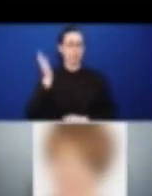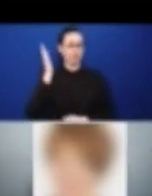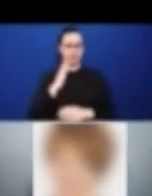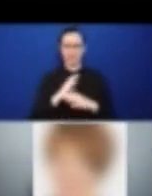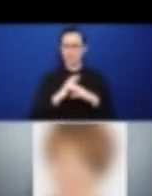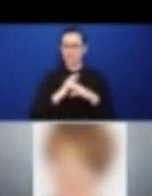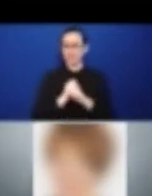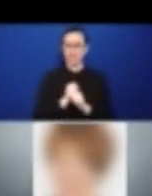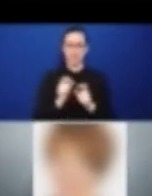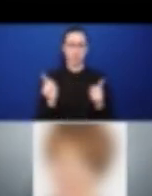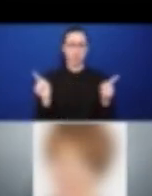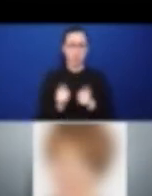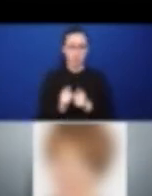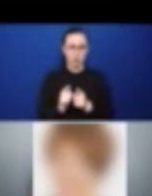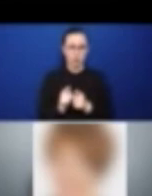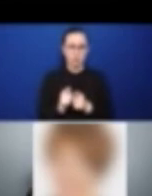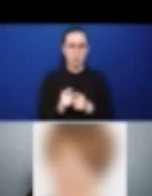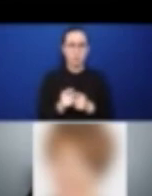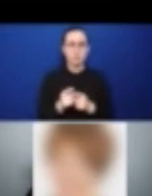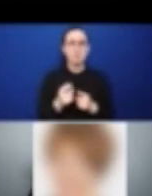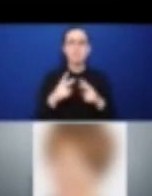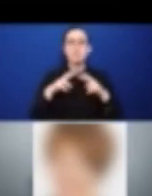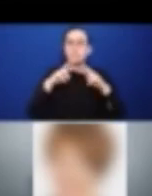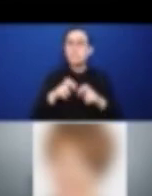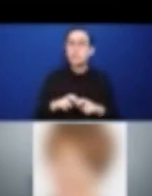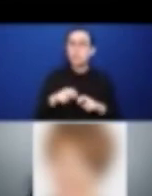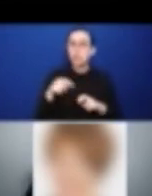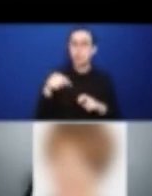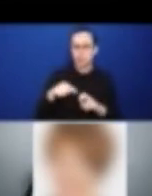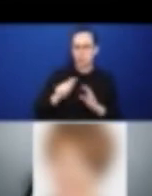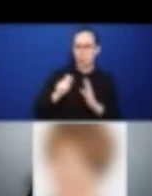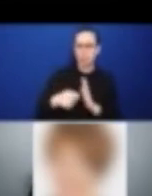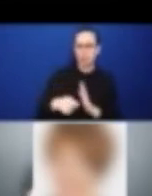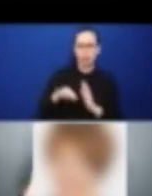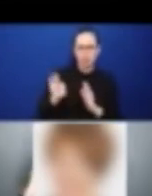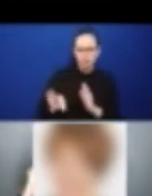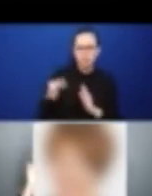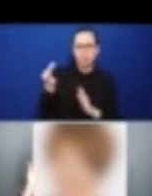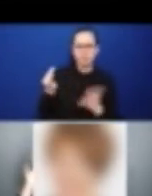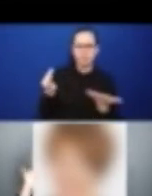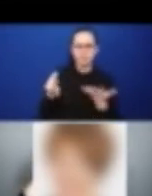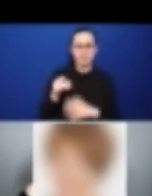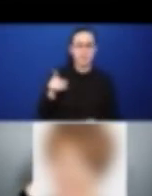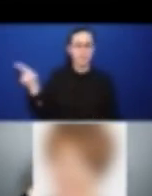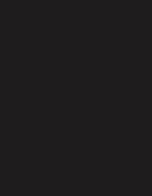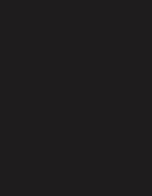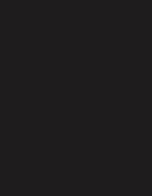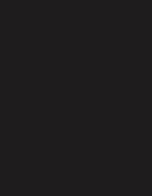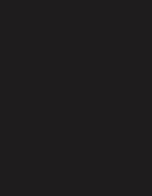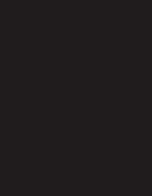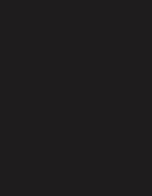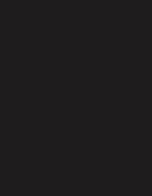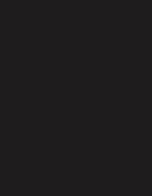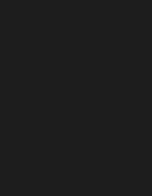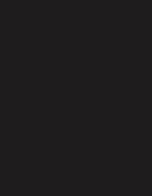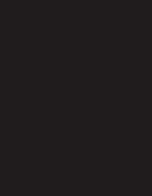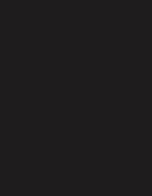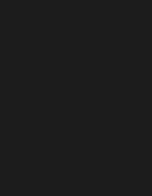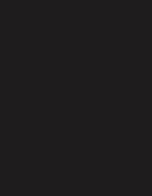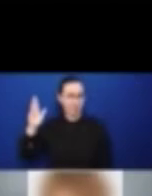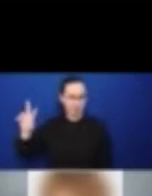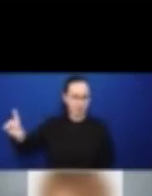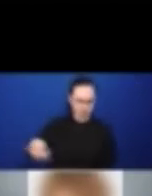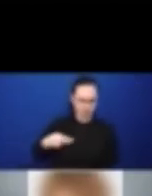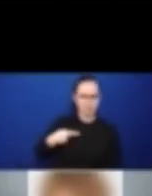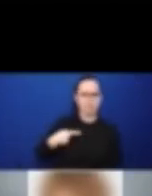of our project, the project that Rachel introduced earlier on, the Nothing Without Us Towards Inclusive, Equitable COVID